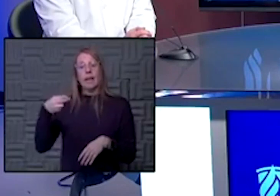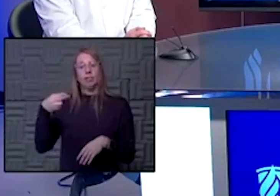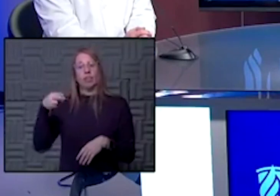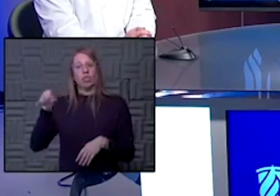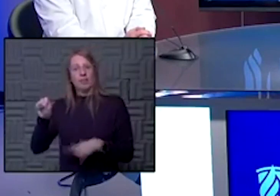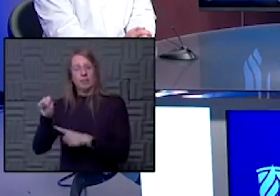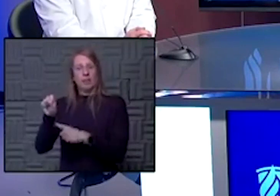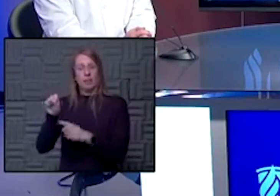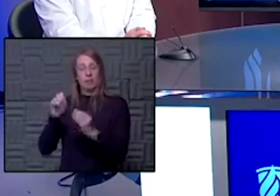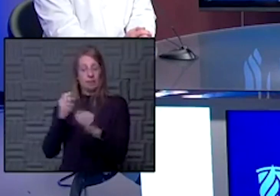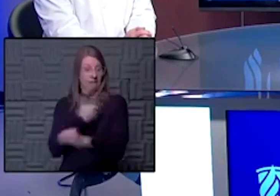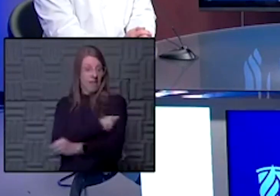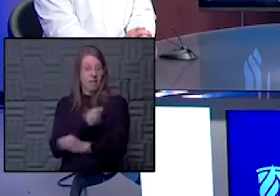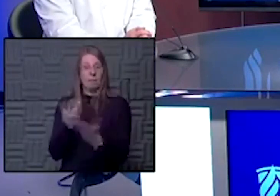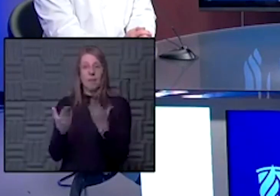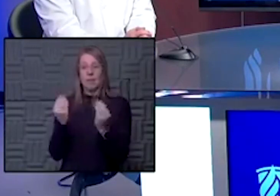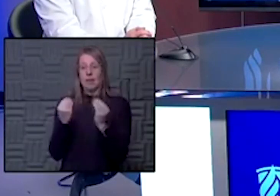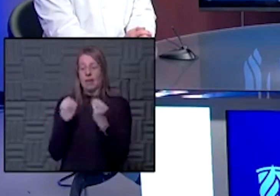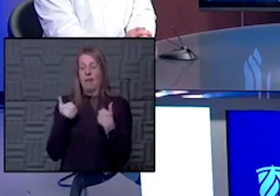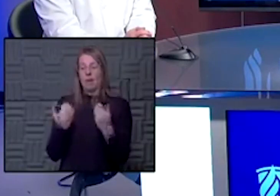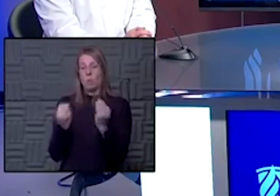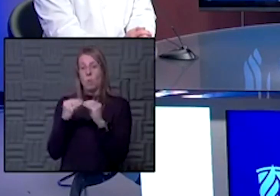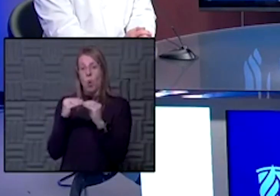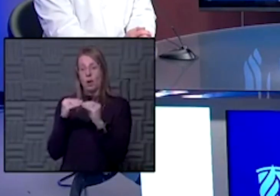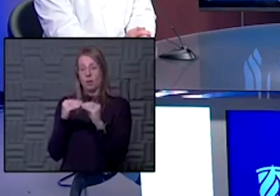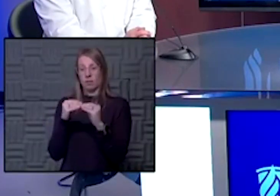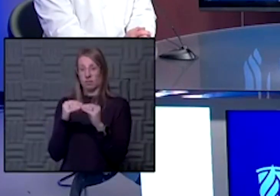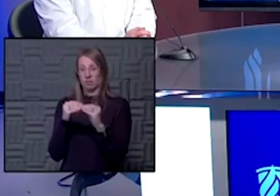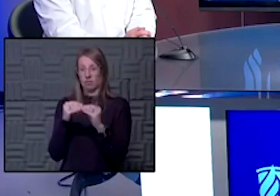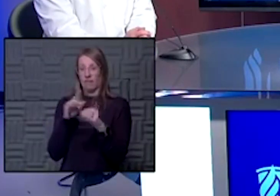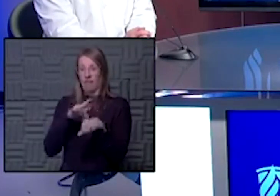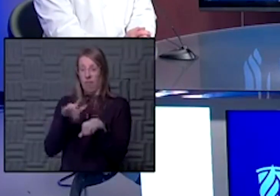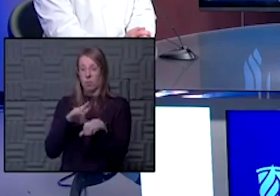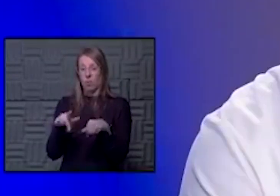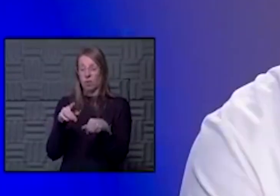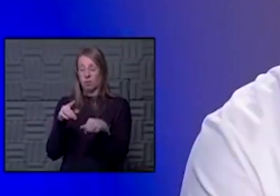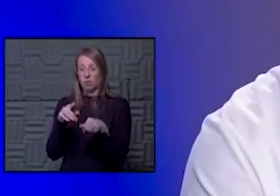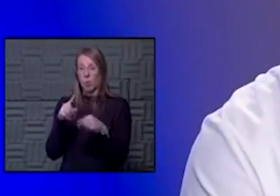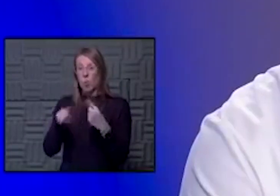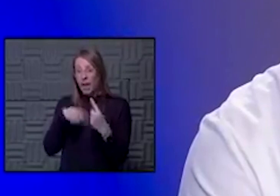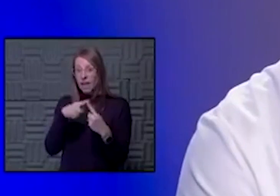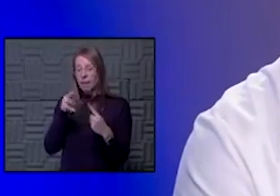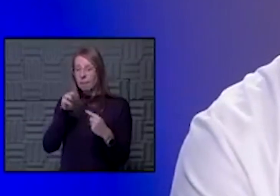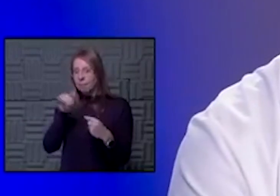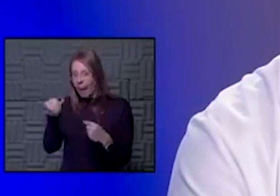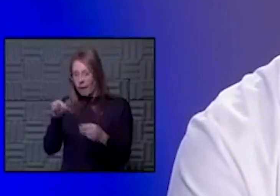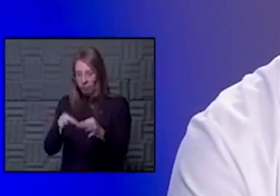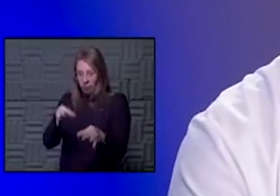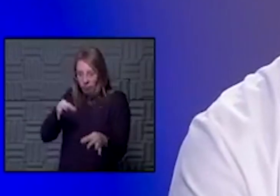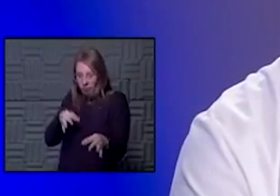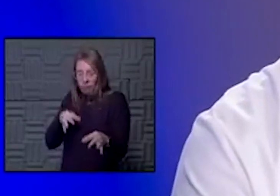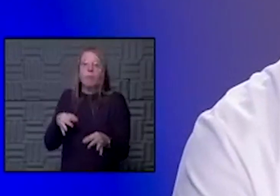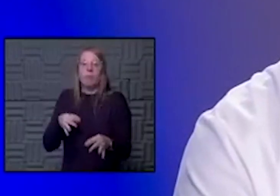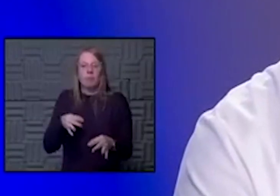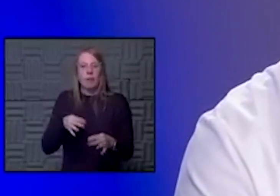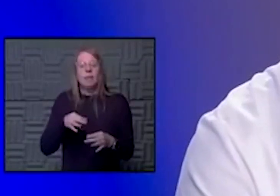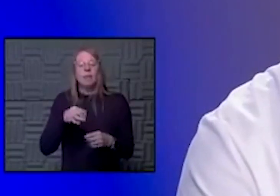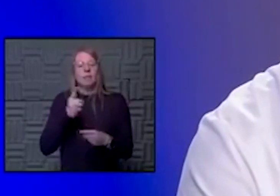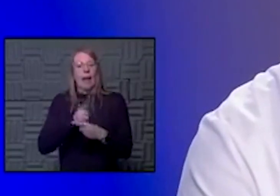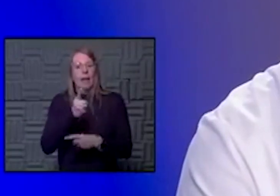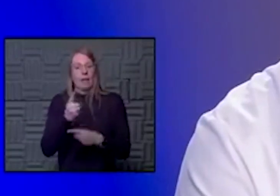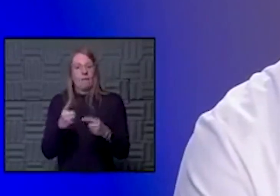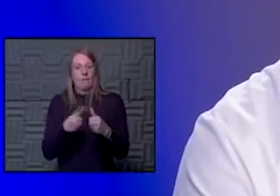vaccine even in through May to have gotten everybody vaccinated. Have you seen that? Yeah, I think that's important to note this first batch of initial